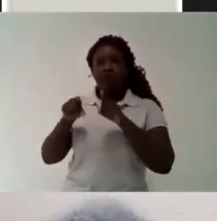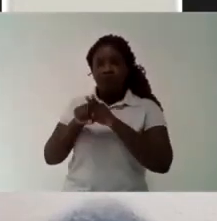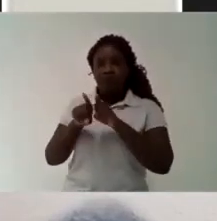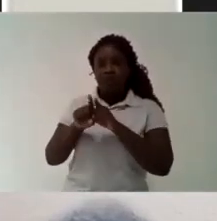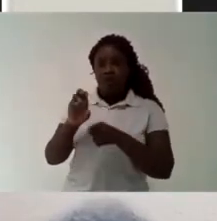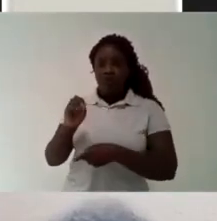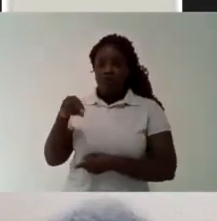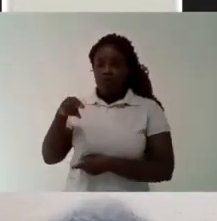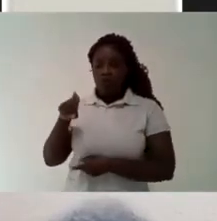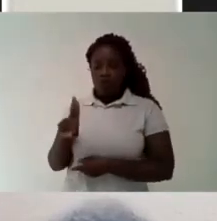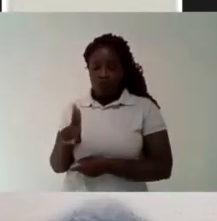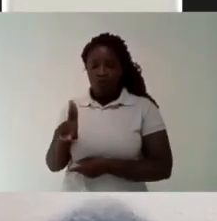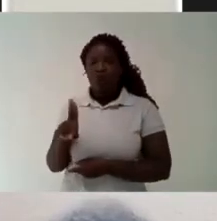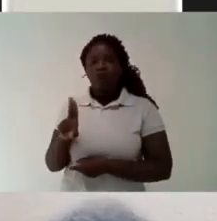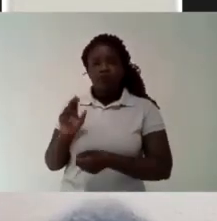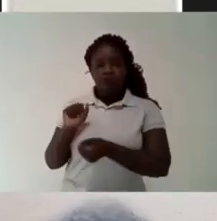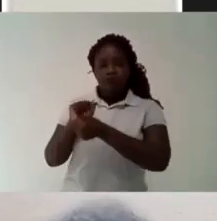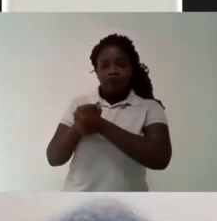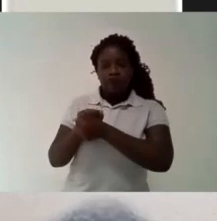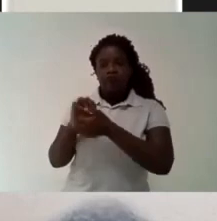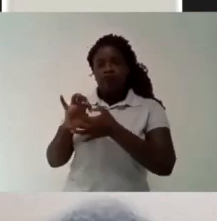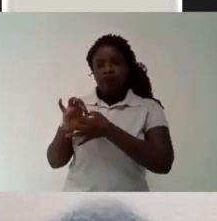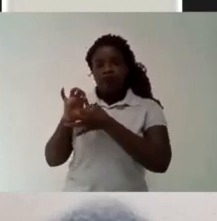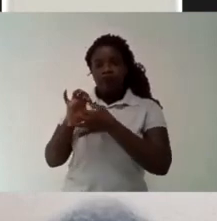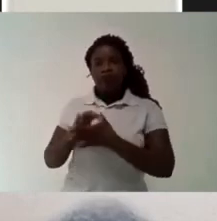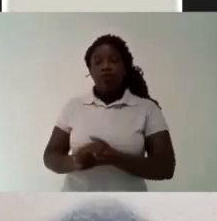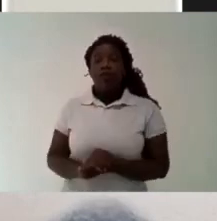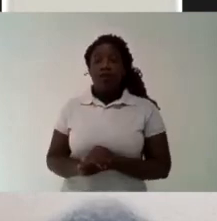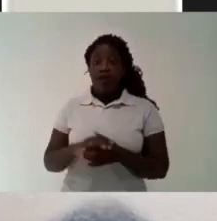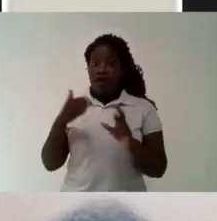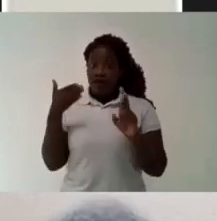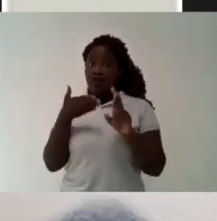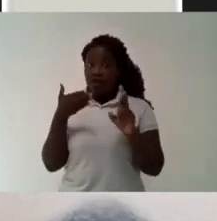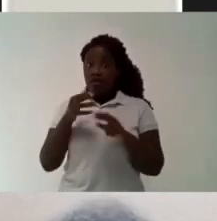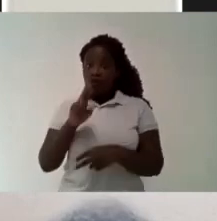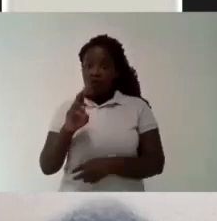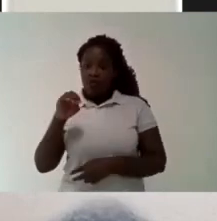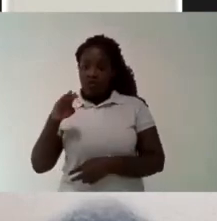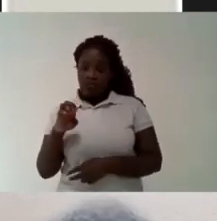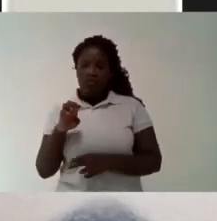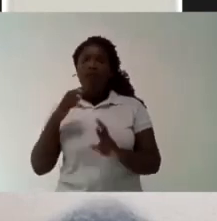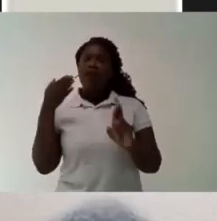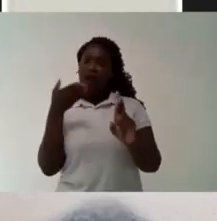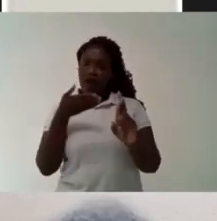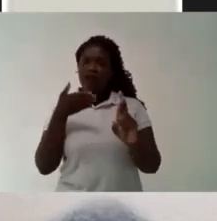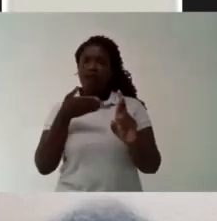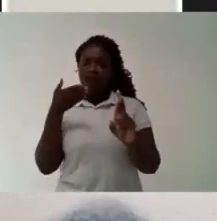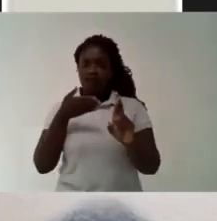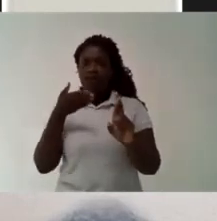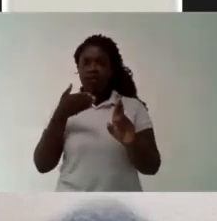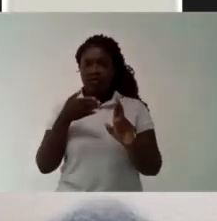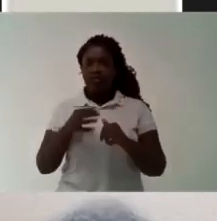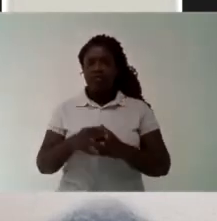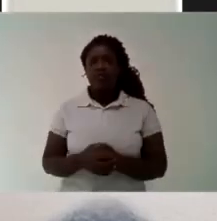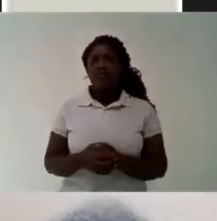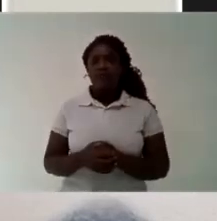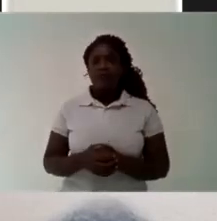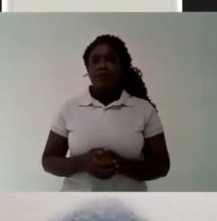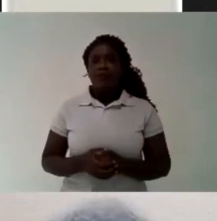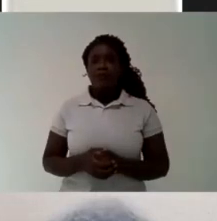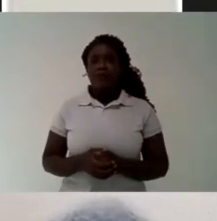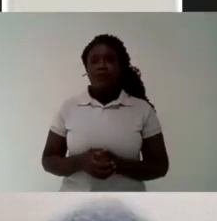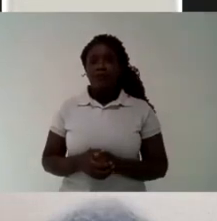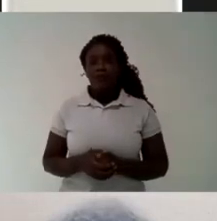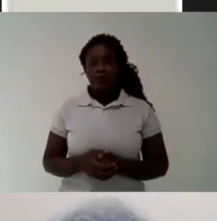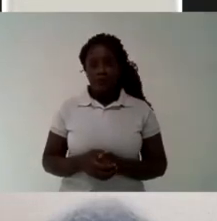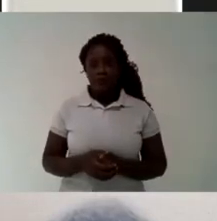The movement for a color So go Fernando color In English